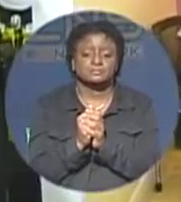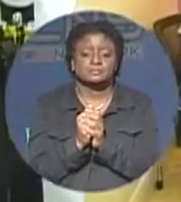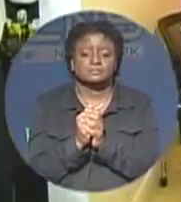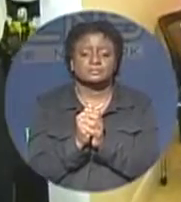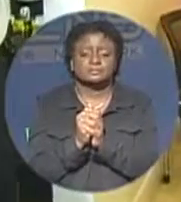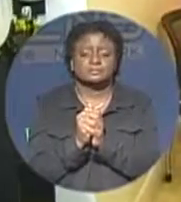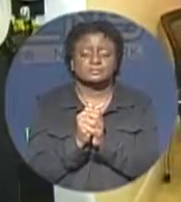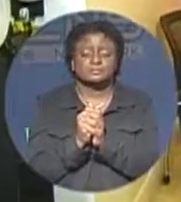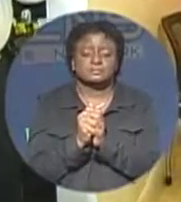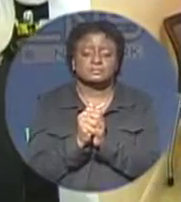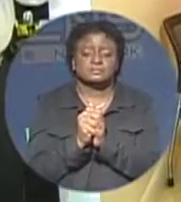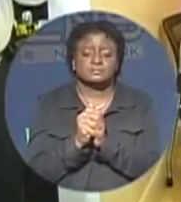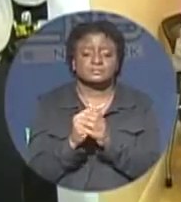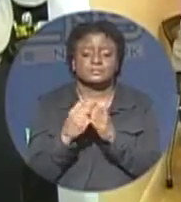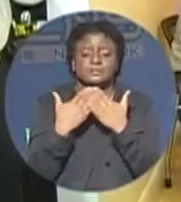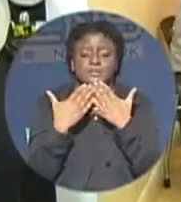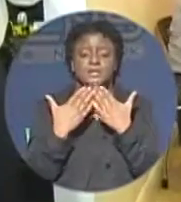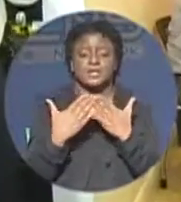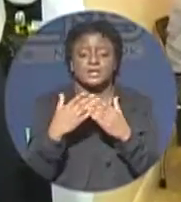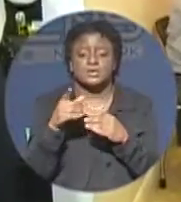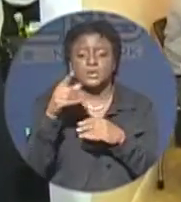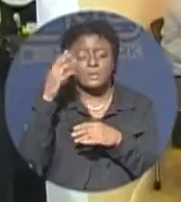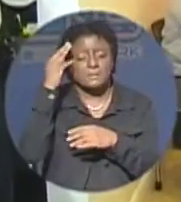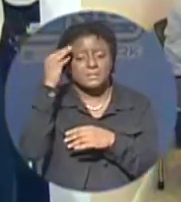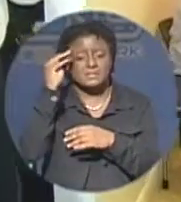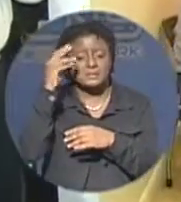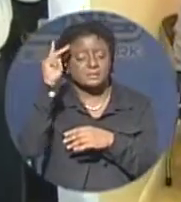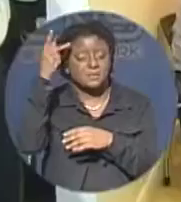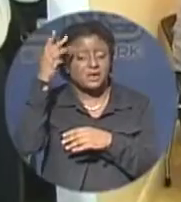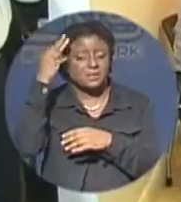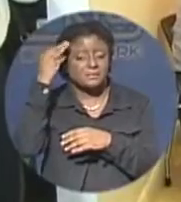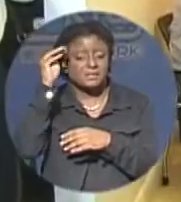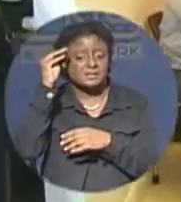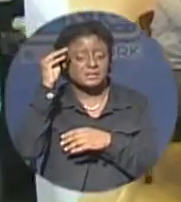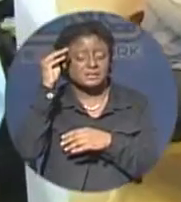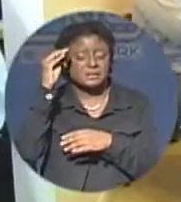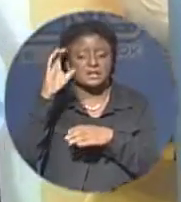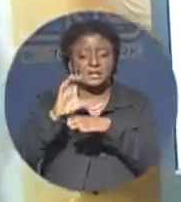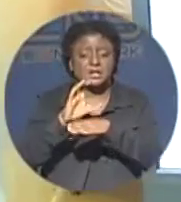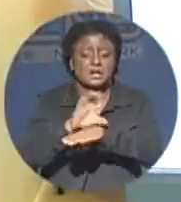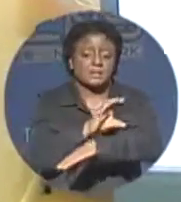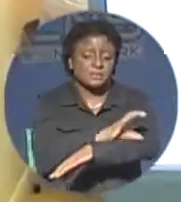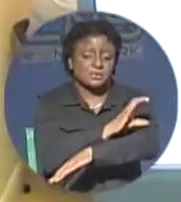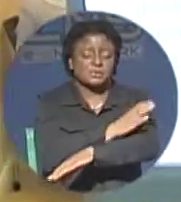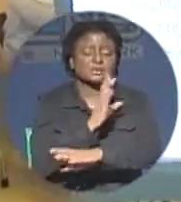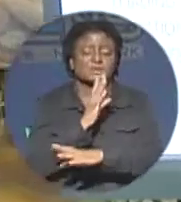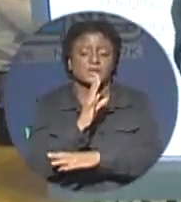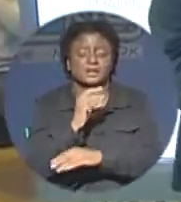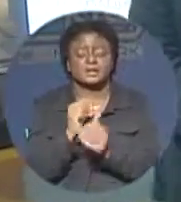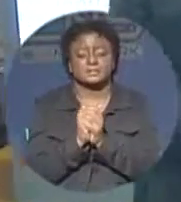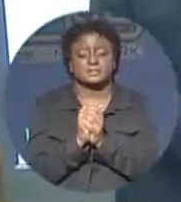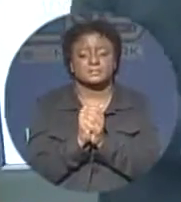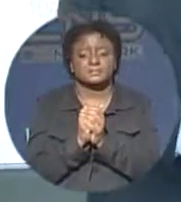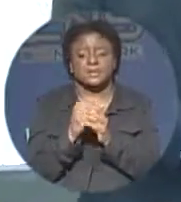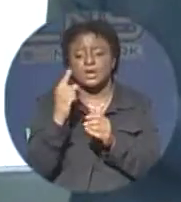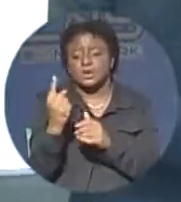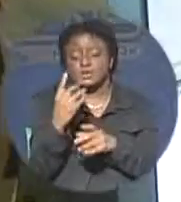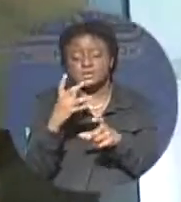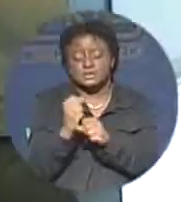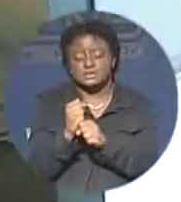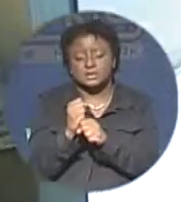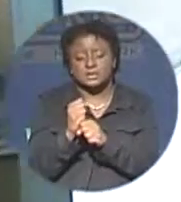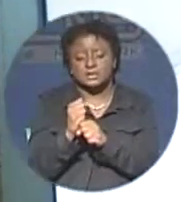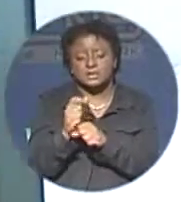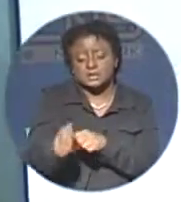Thank you, Mr. Prime Minister. It only took the handprint of Prime Minister Hubert Ingram to start 4G technology in the Bahamas.